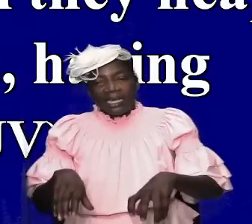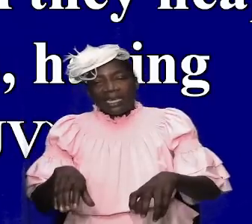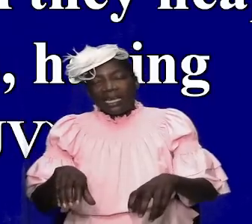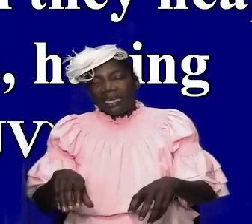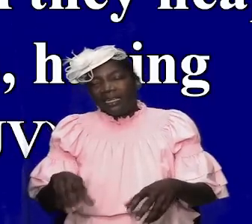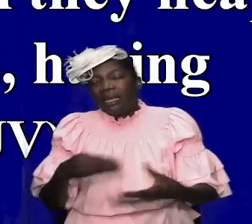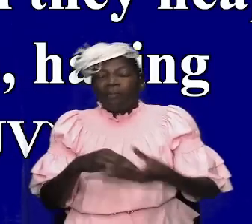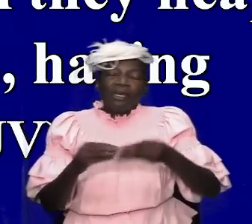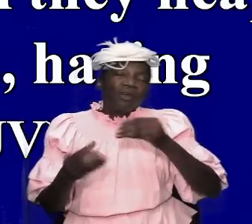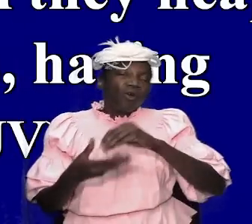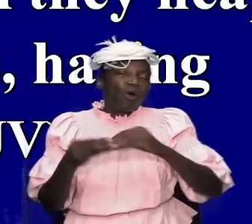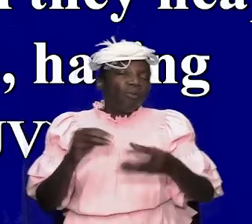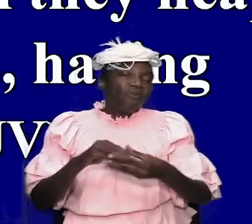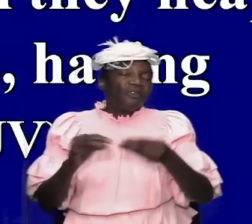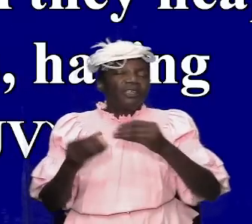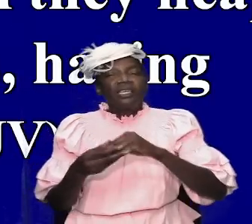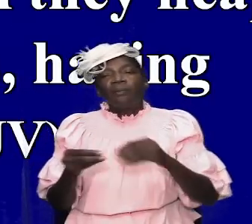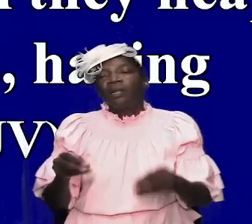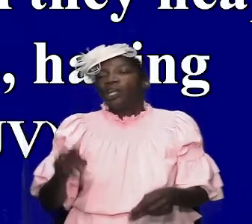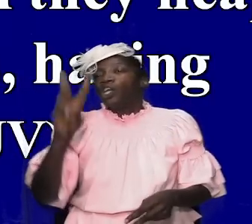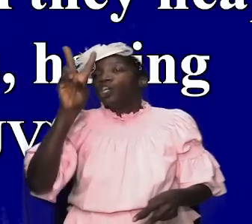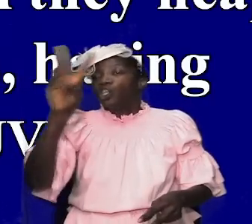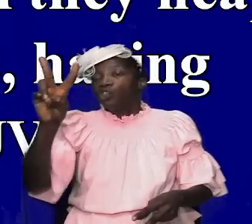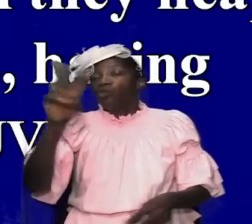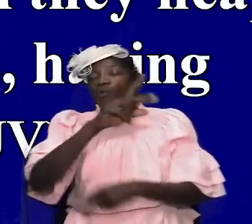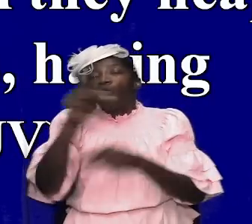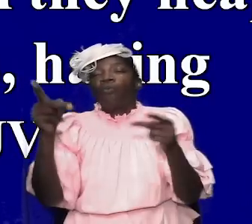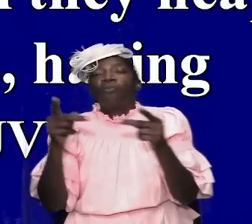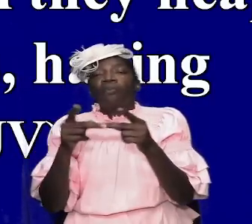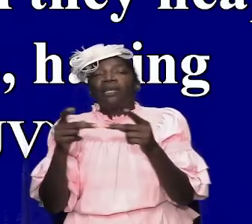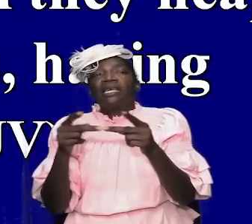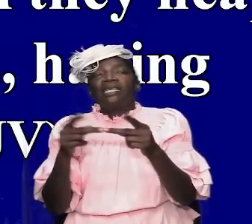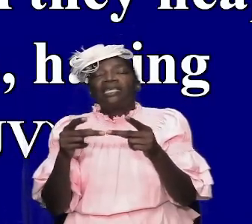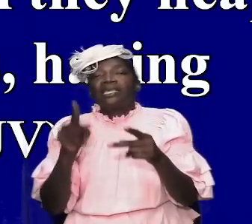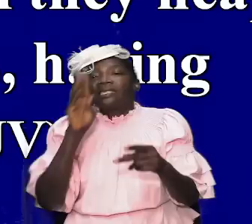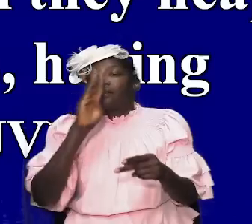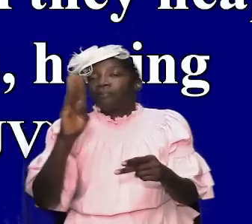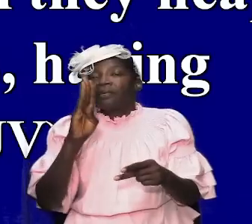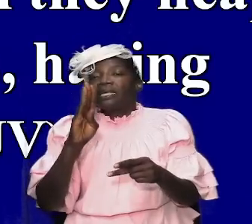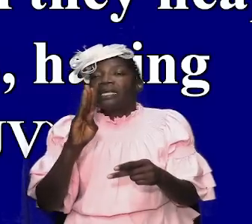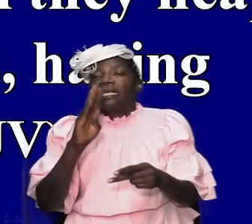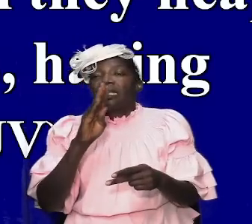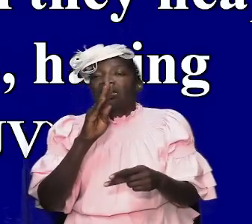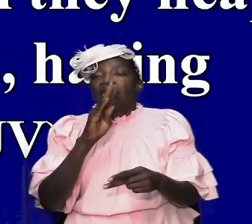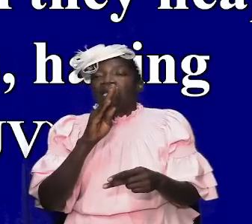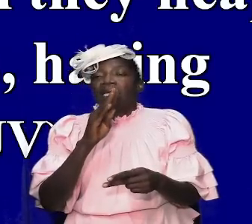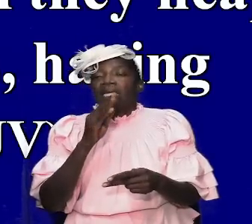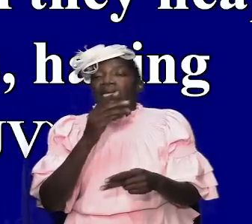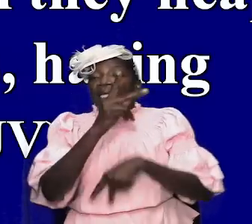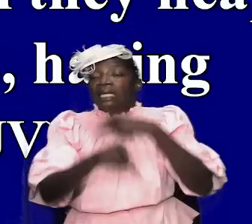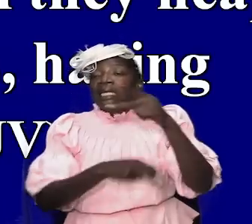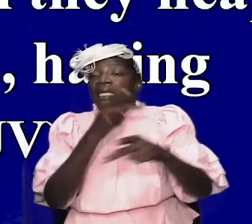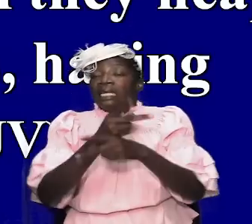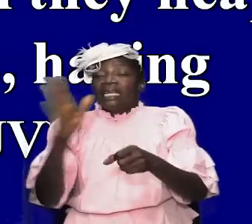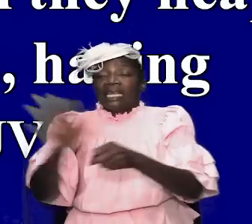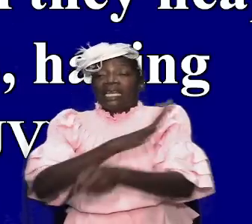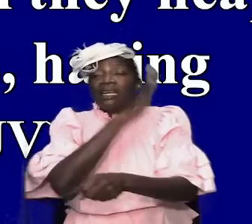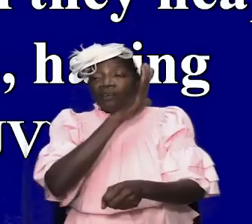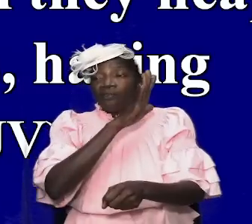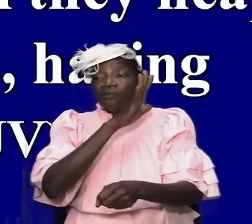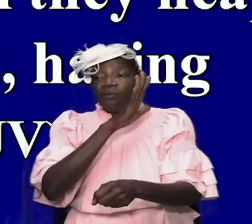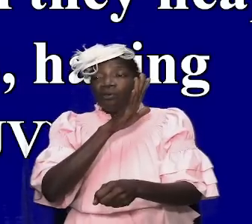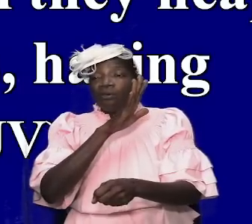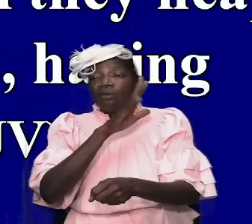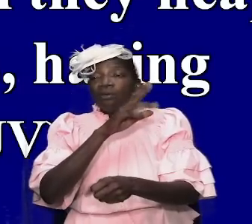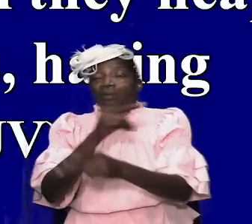comfortable in two places but i'm submitting to you be very careful it's not going to be like that there's a